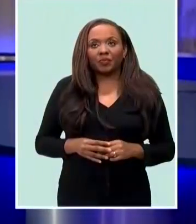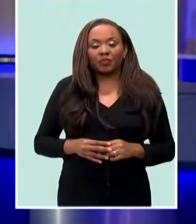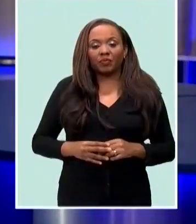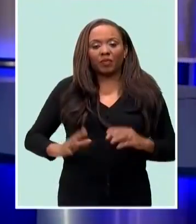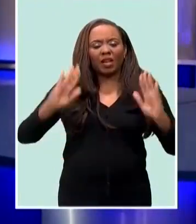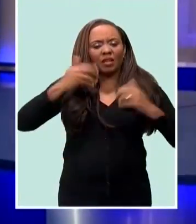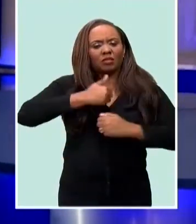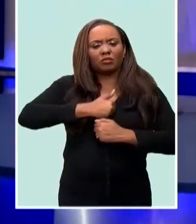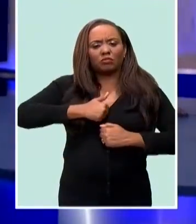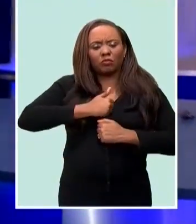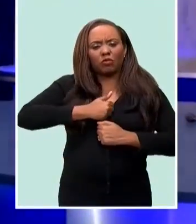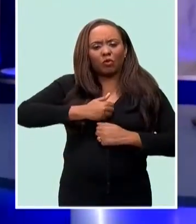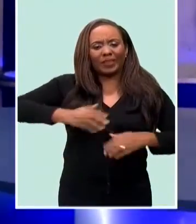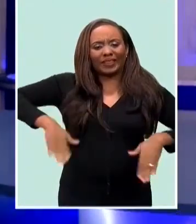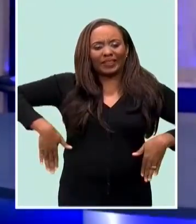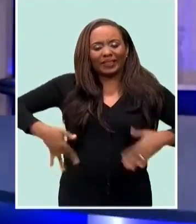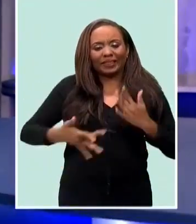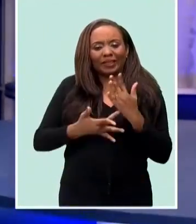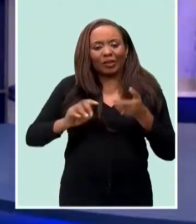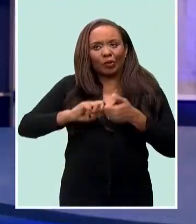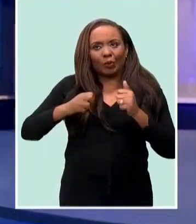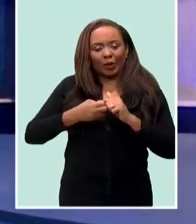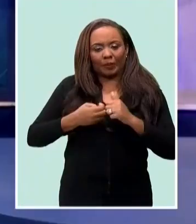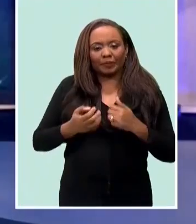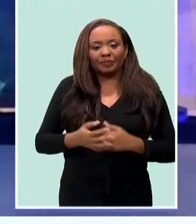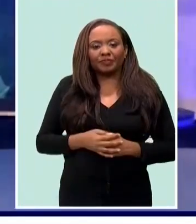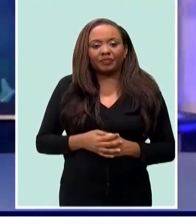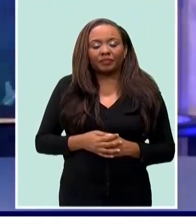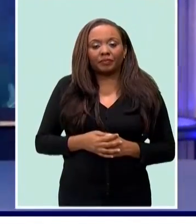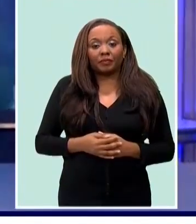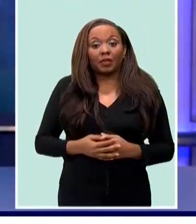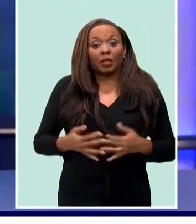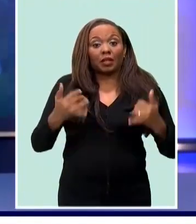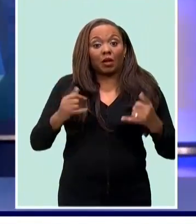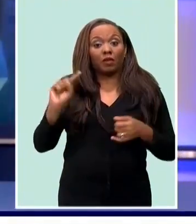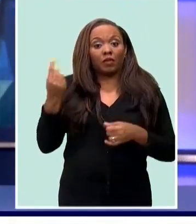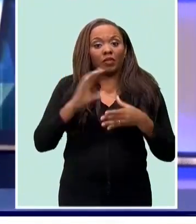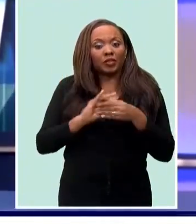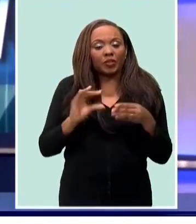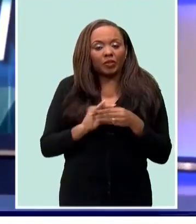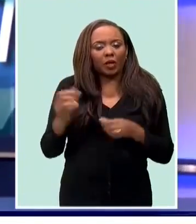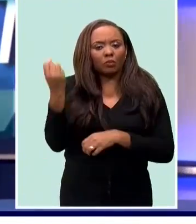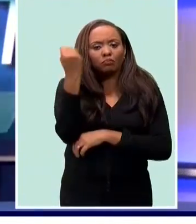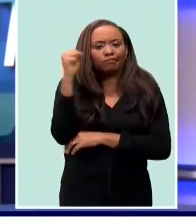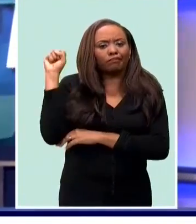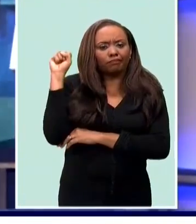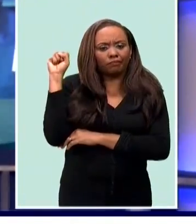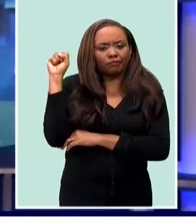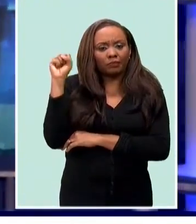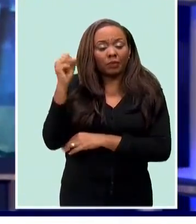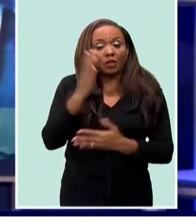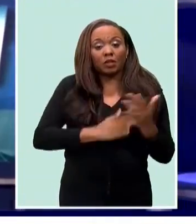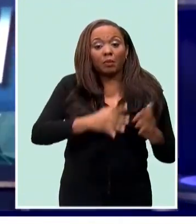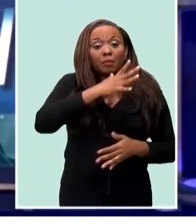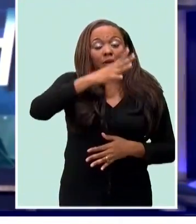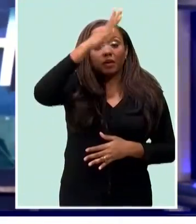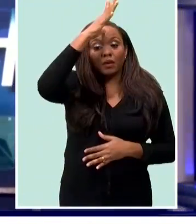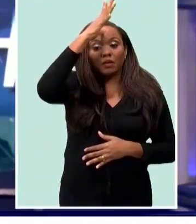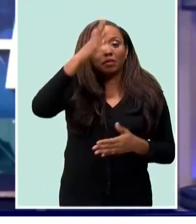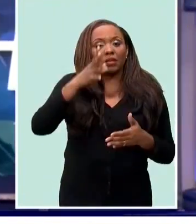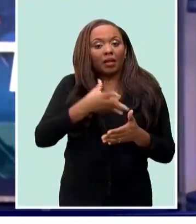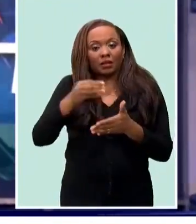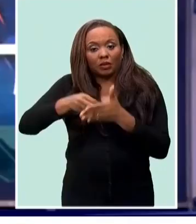And we do apologize for the technical glitch at the top of our newscast, but leading the news at this time, protest action today. Some parents